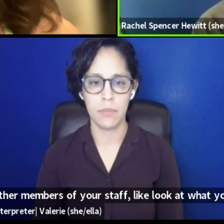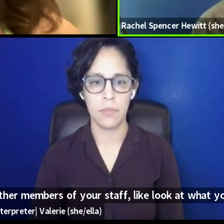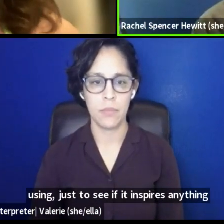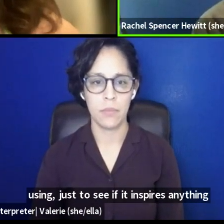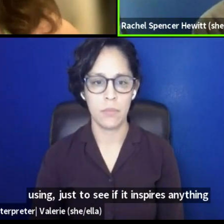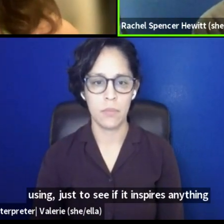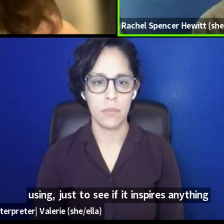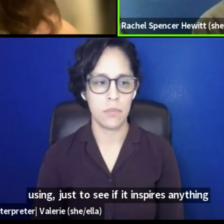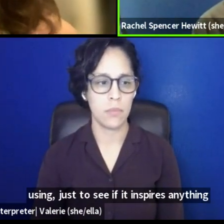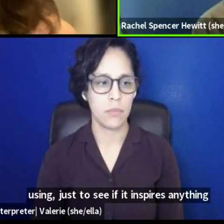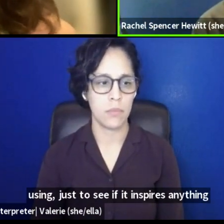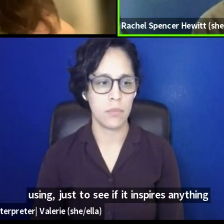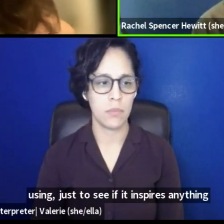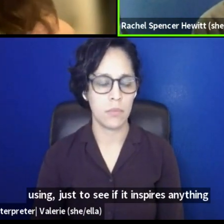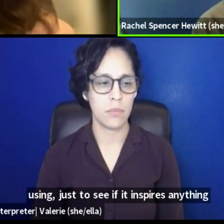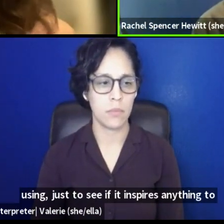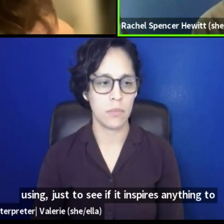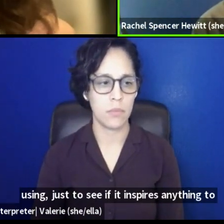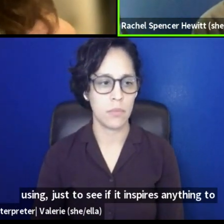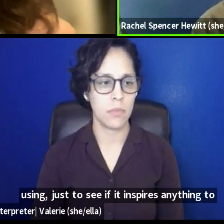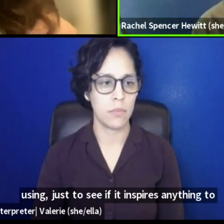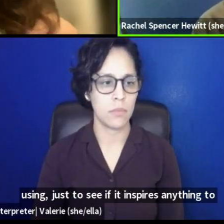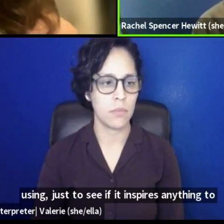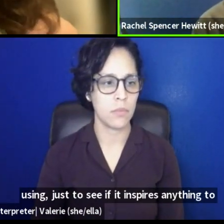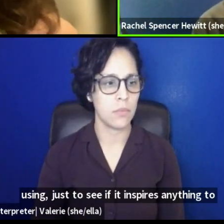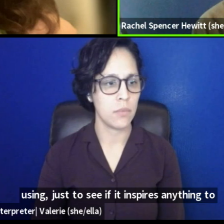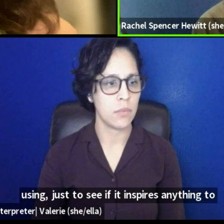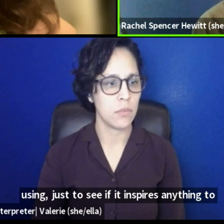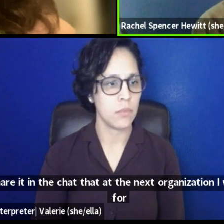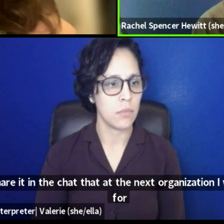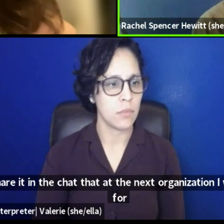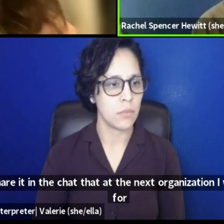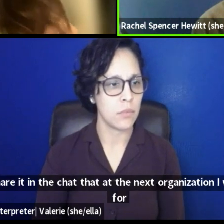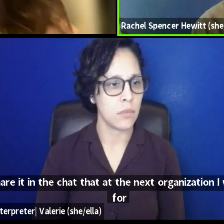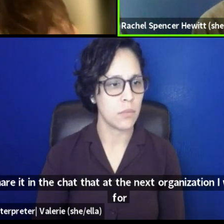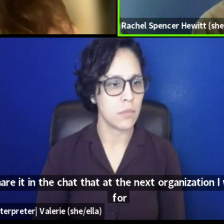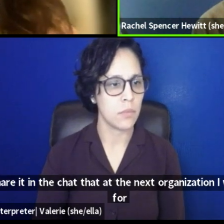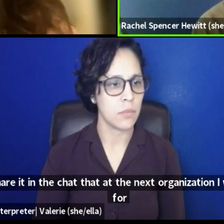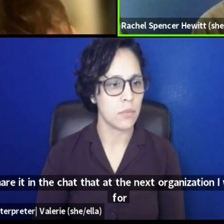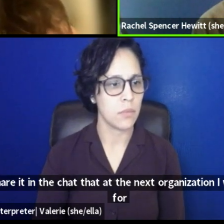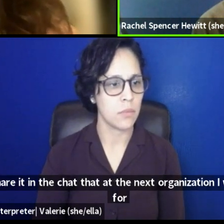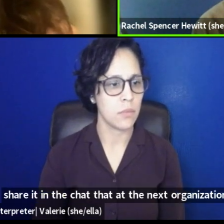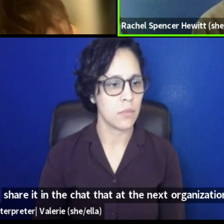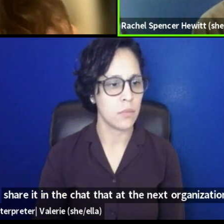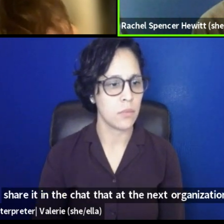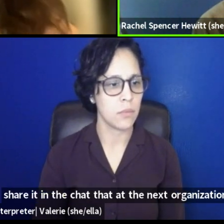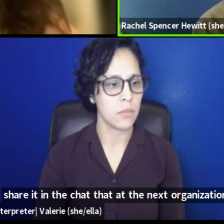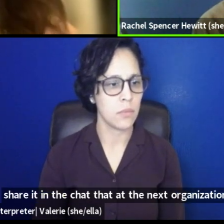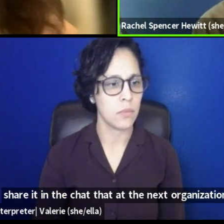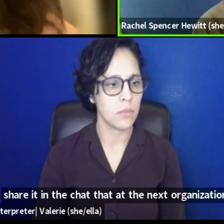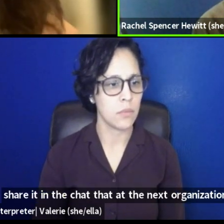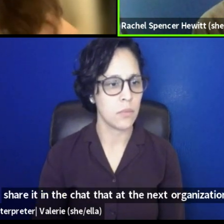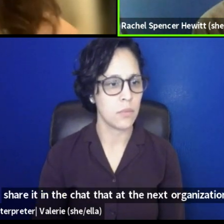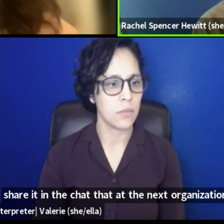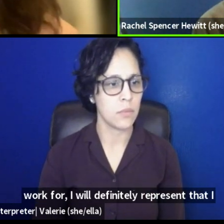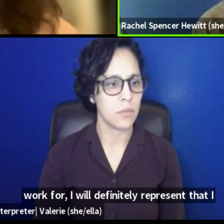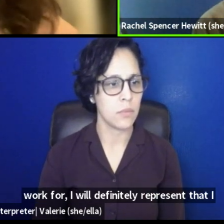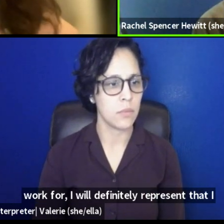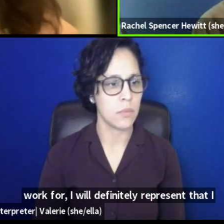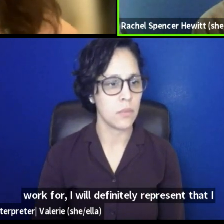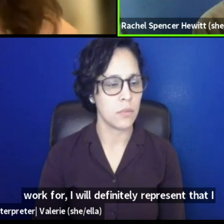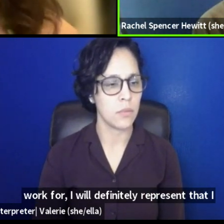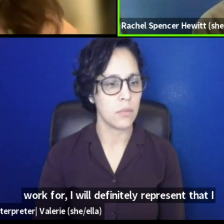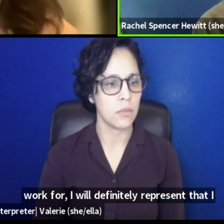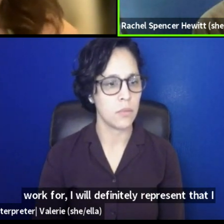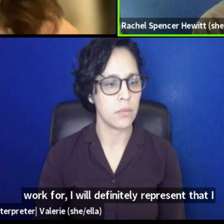It's shared in the chat that at the next organization I work for, I will definitely represent that. I participated in this summit and encourage institutional change, including